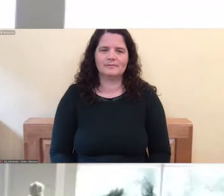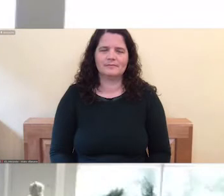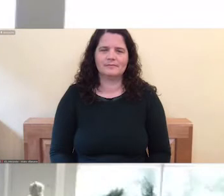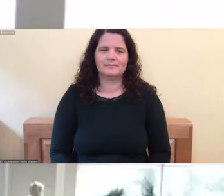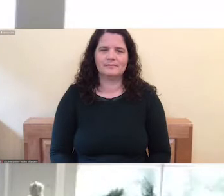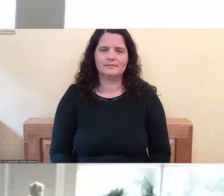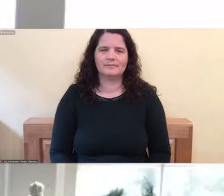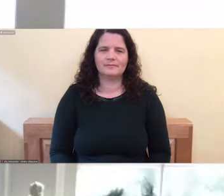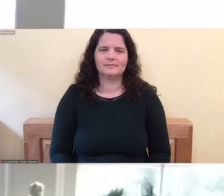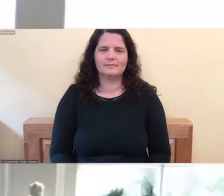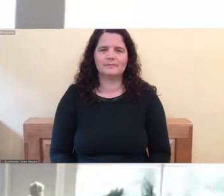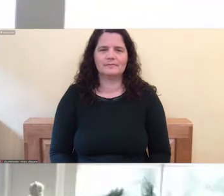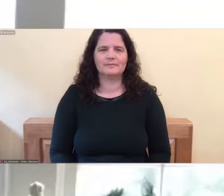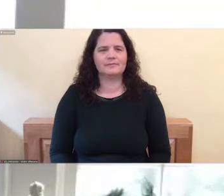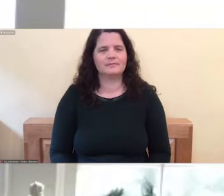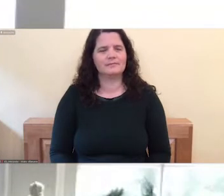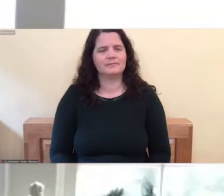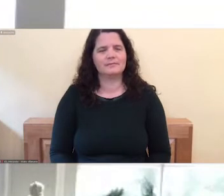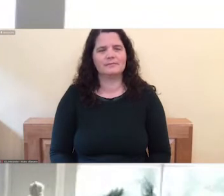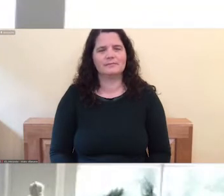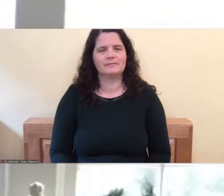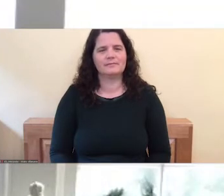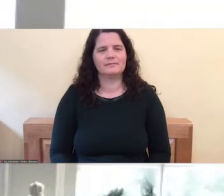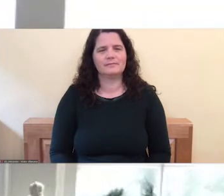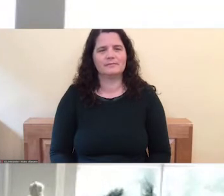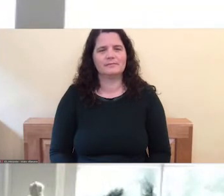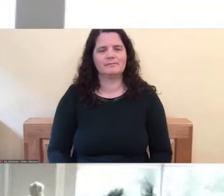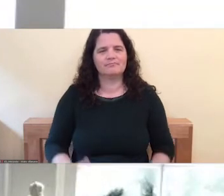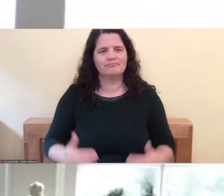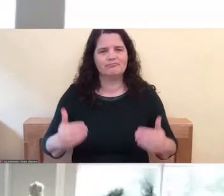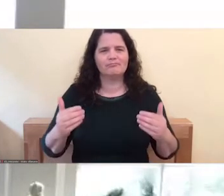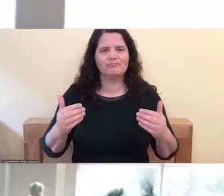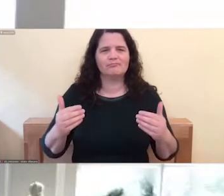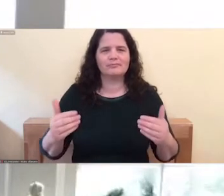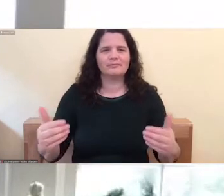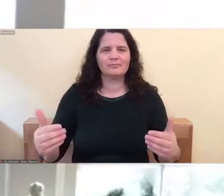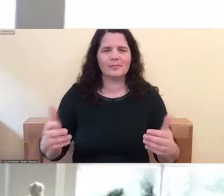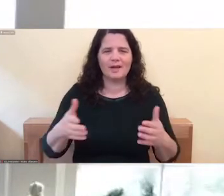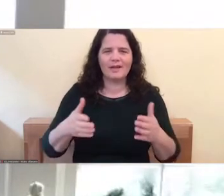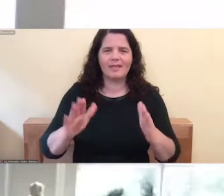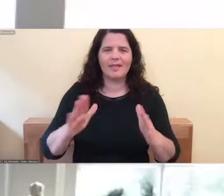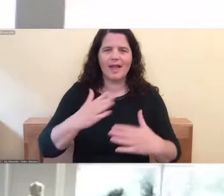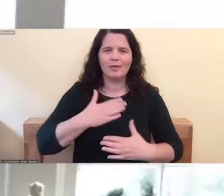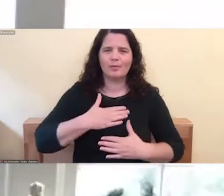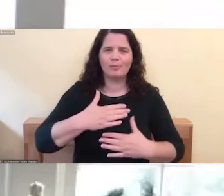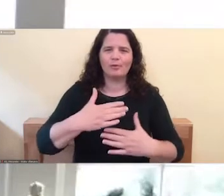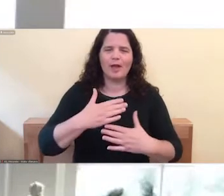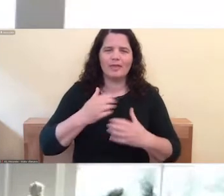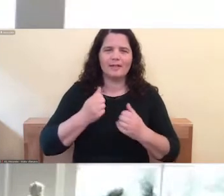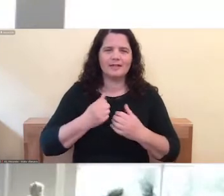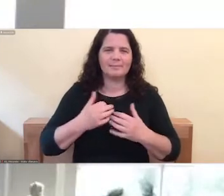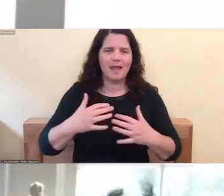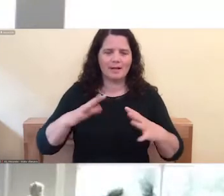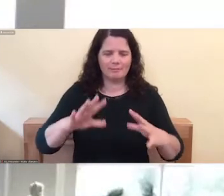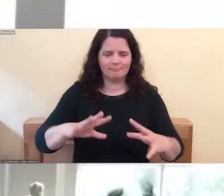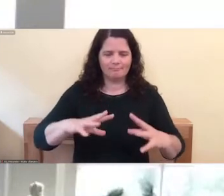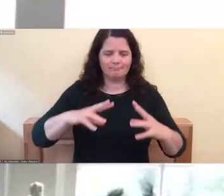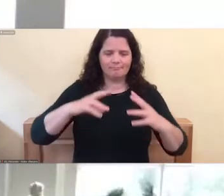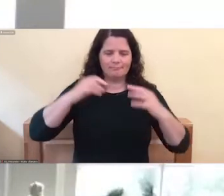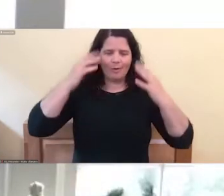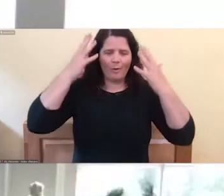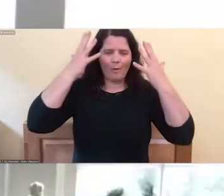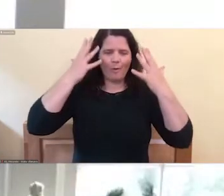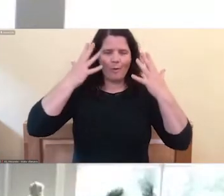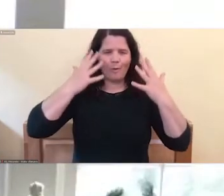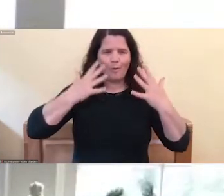Perhaps even letting the breath expand to fill the entire body. From head to toe and inside